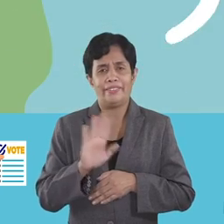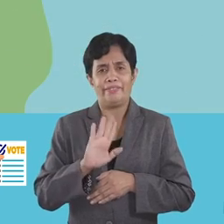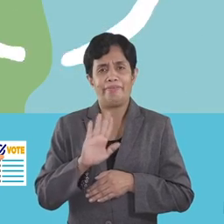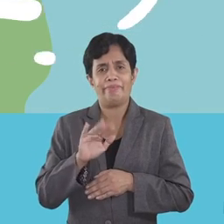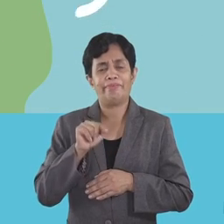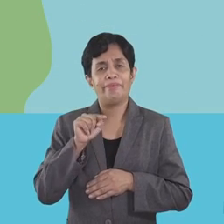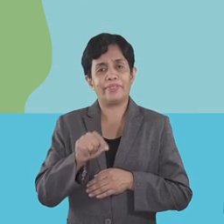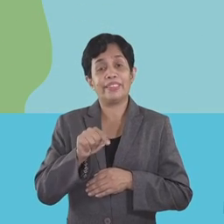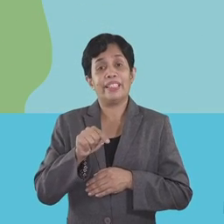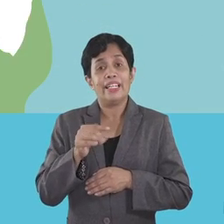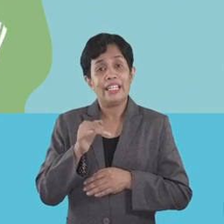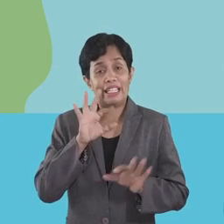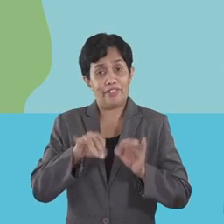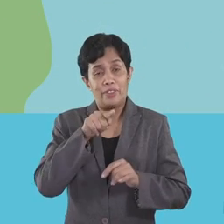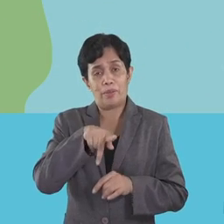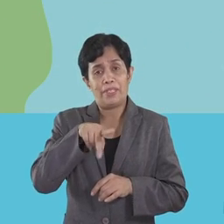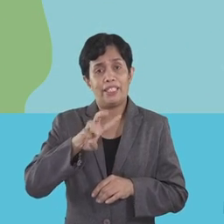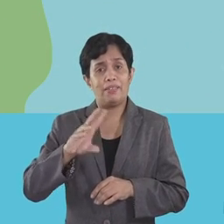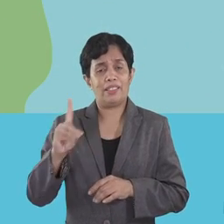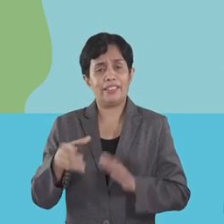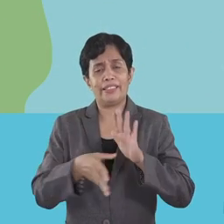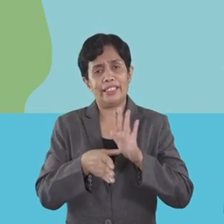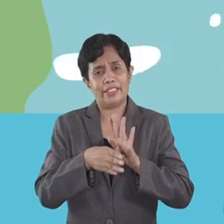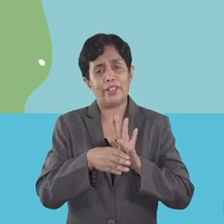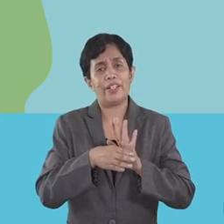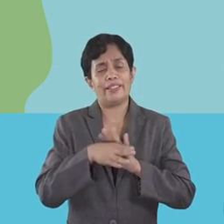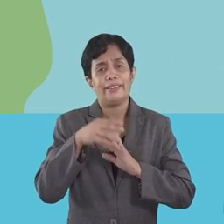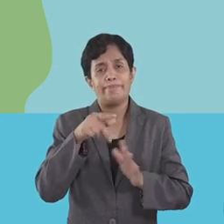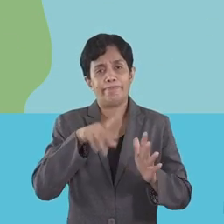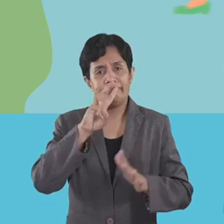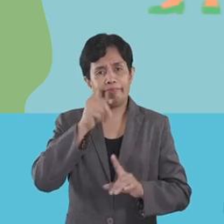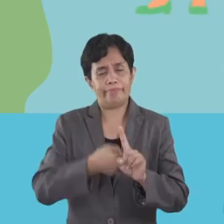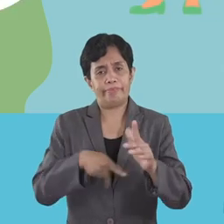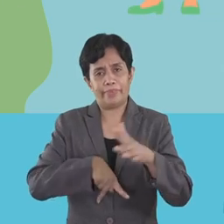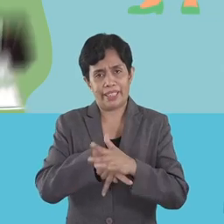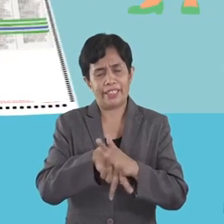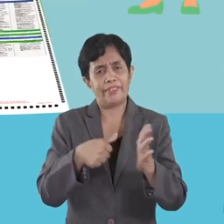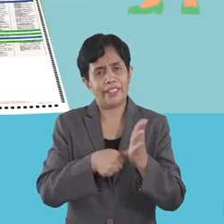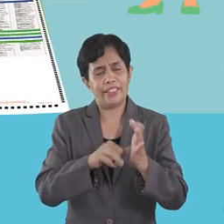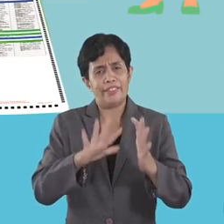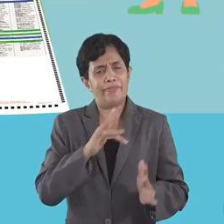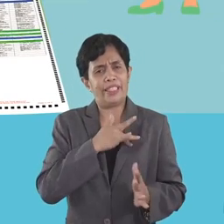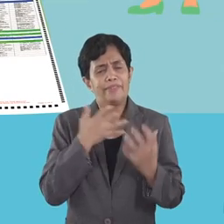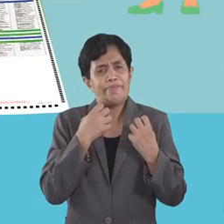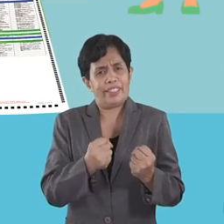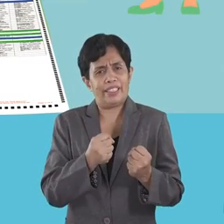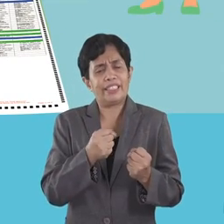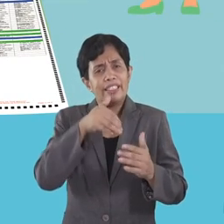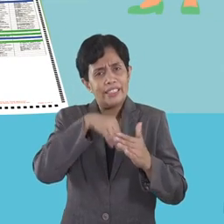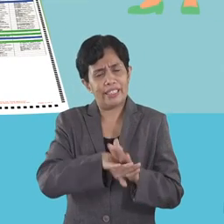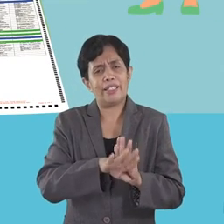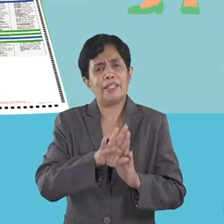No. Currently, if you're a PWD, senior, or heavily pregnant voter and you feel strongly about